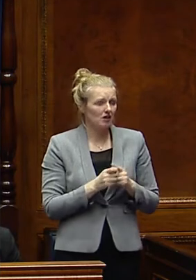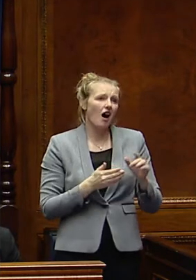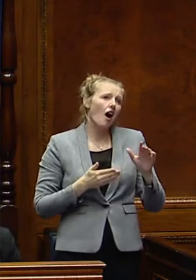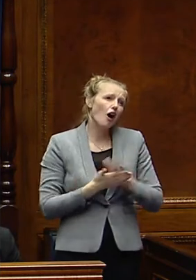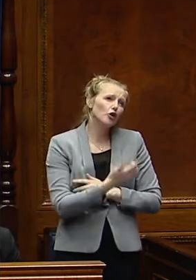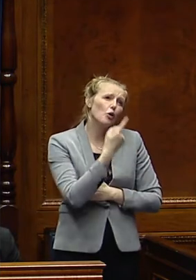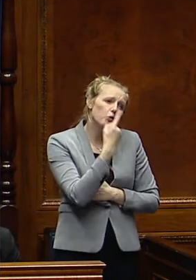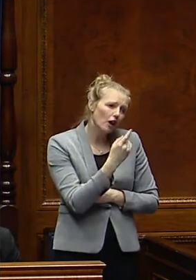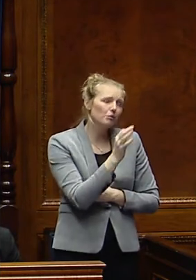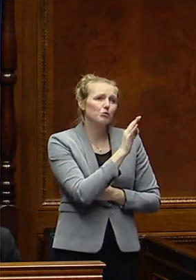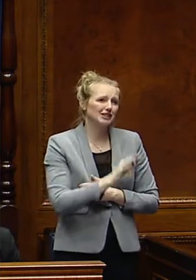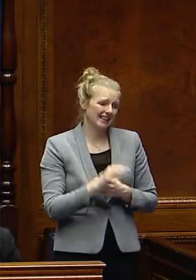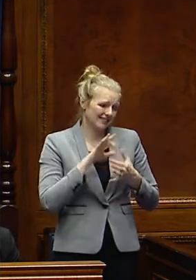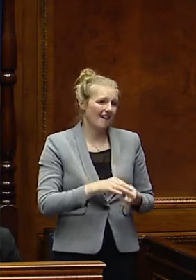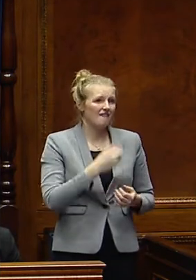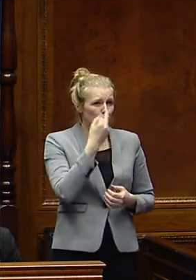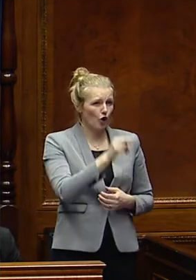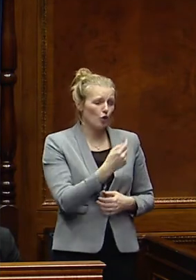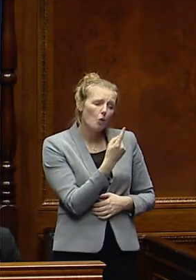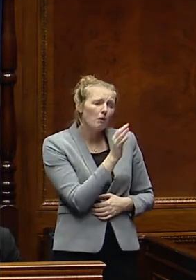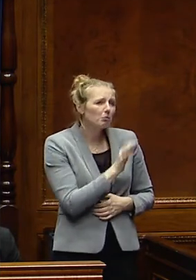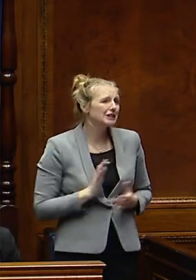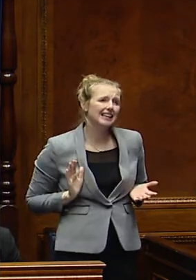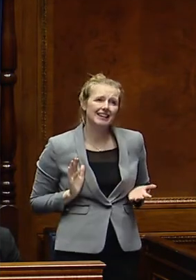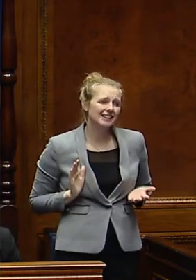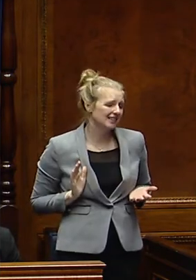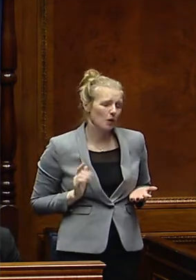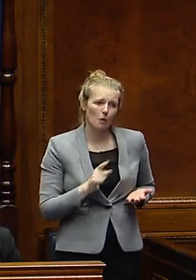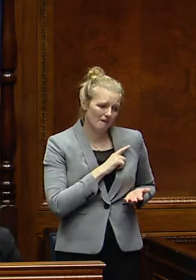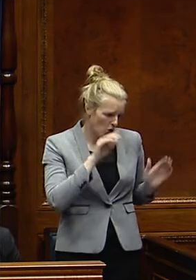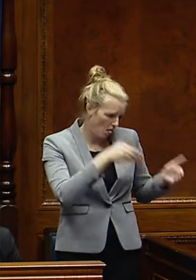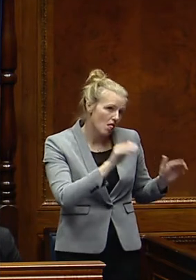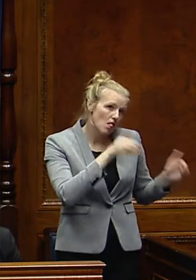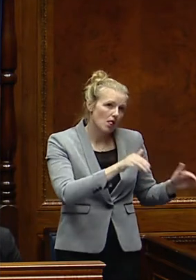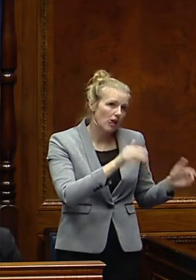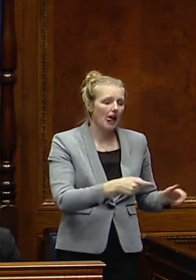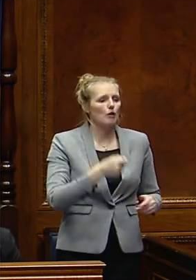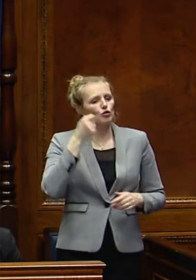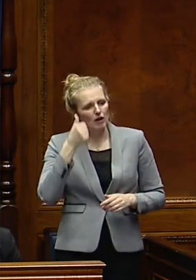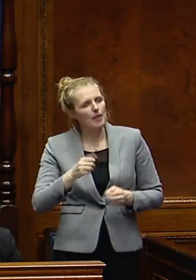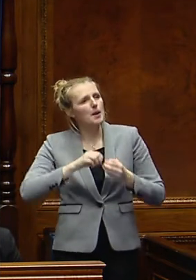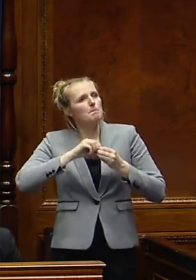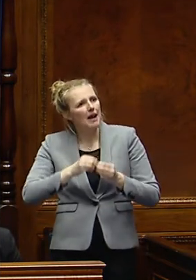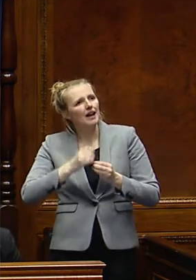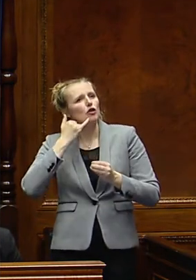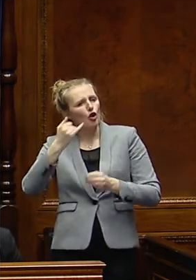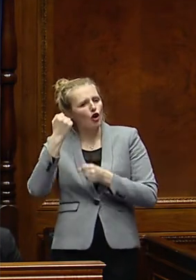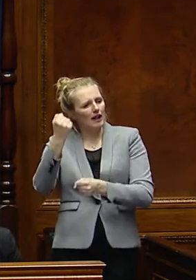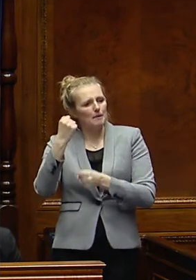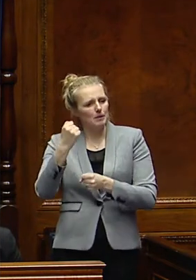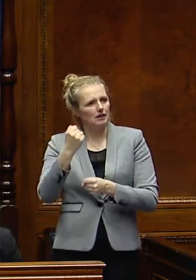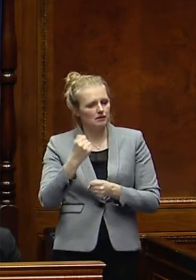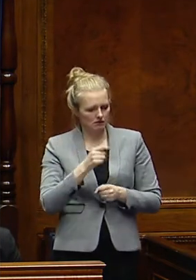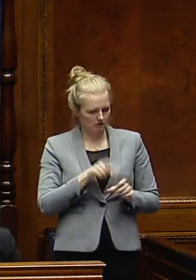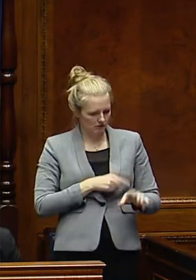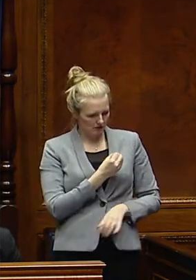of that is around benefit fraud. I want to focus more on the Make the Call campaign, where in the year 18